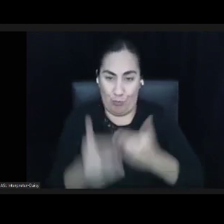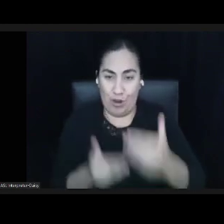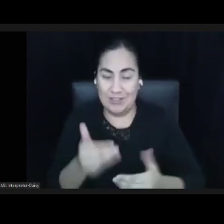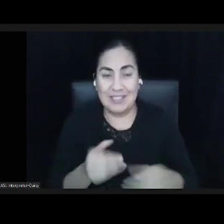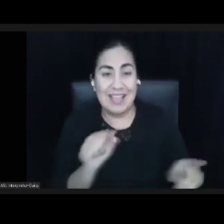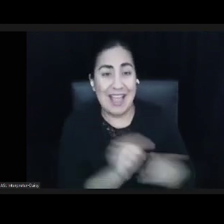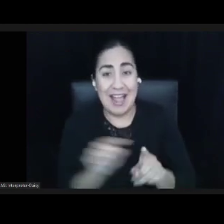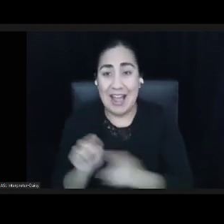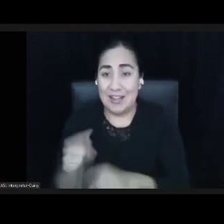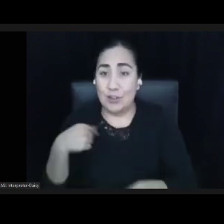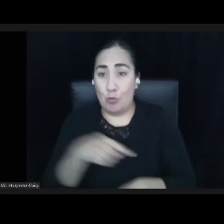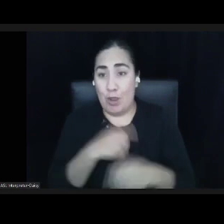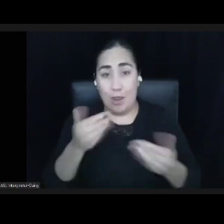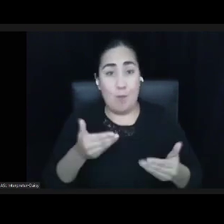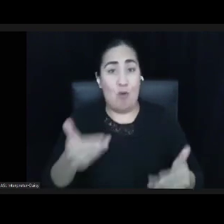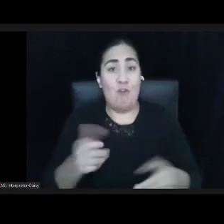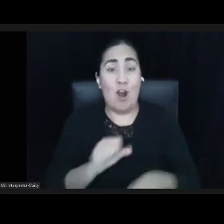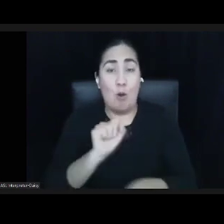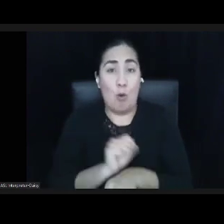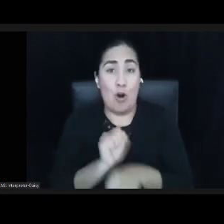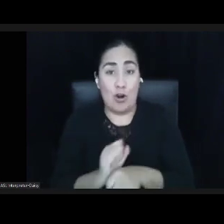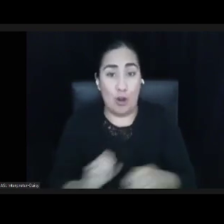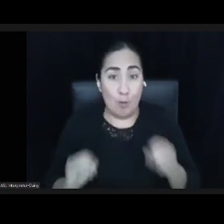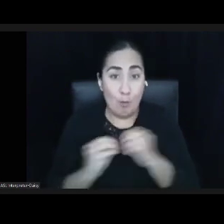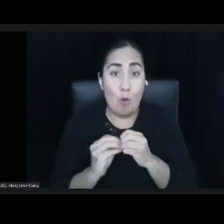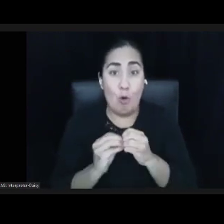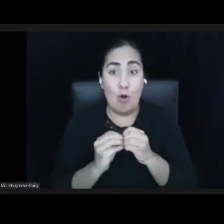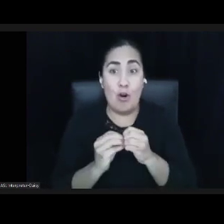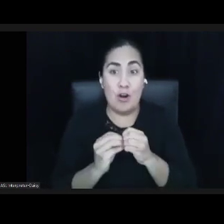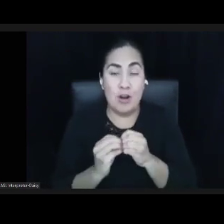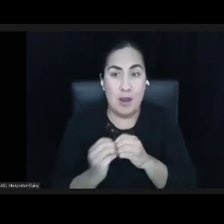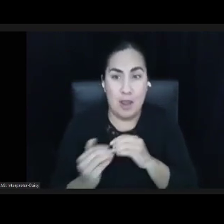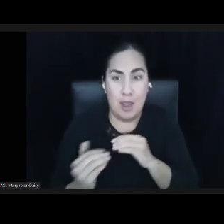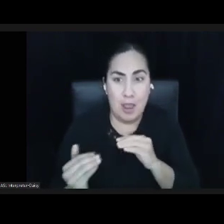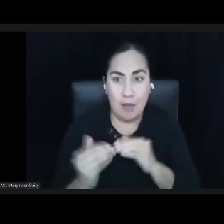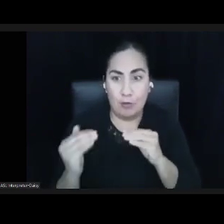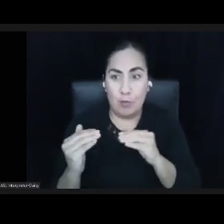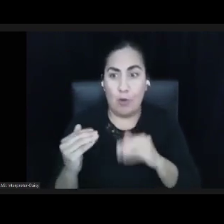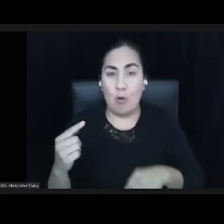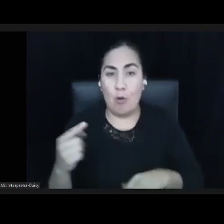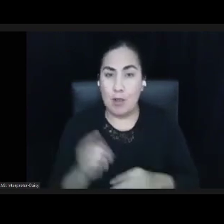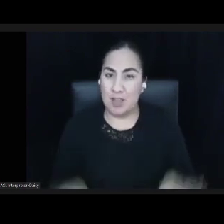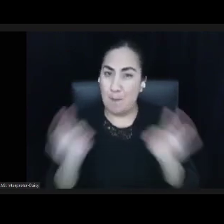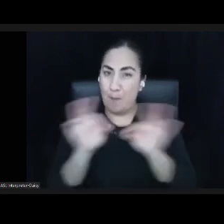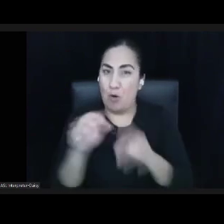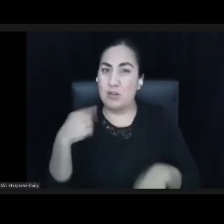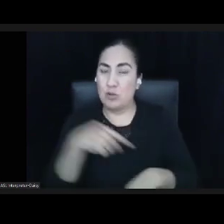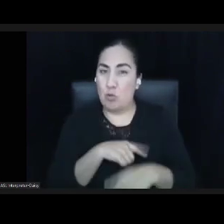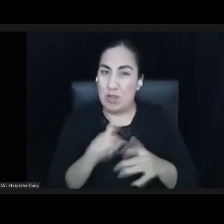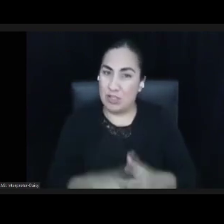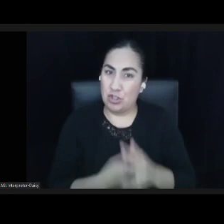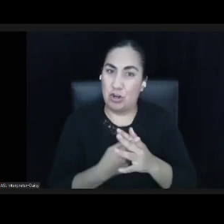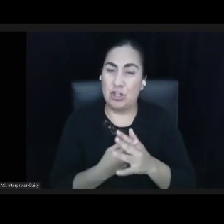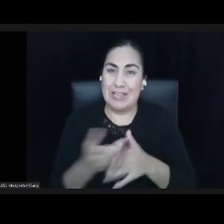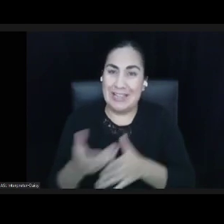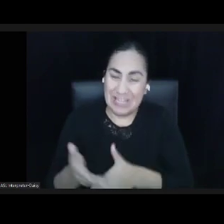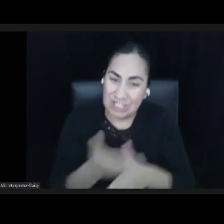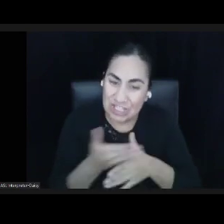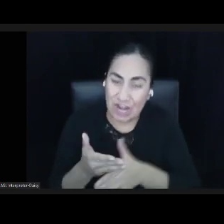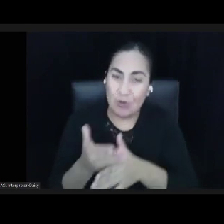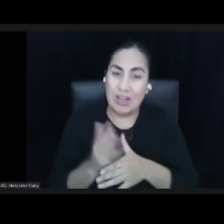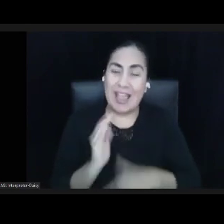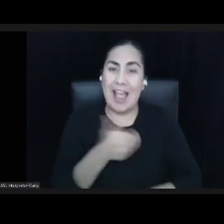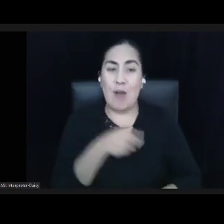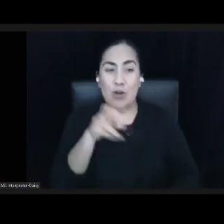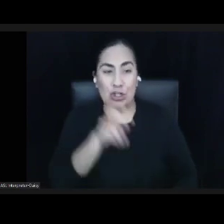work toward a more equitable New Jersey, I think it's important that we begin to share out our journey, although using